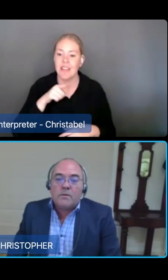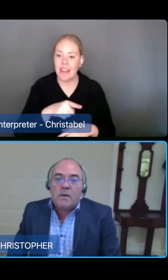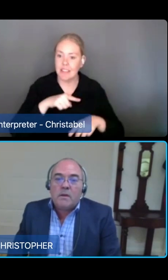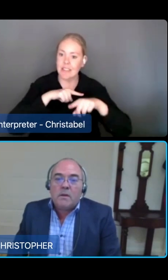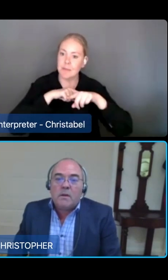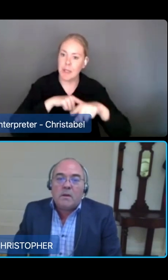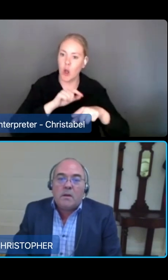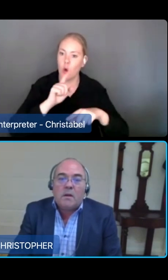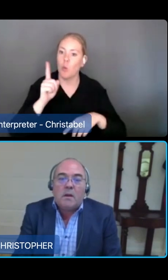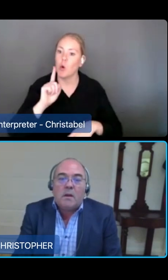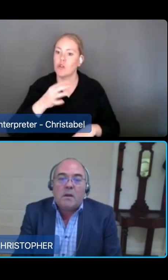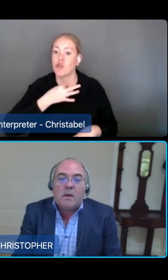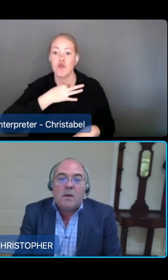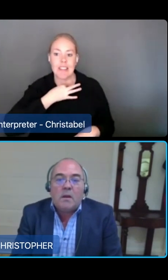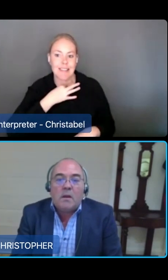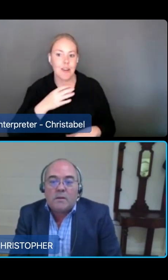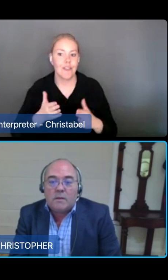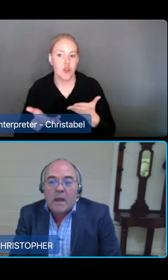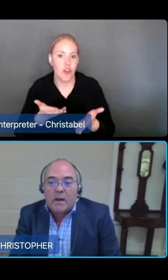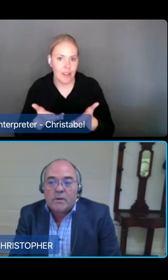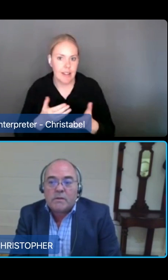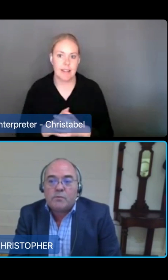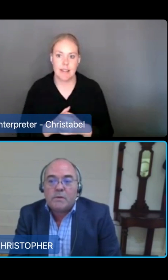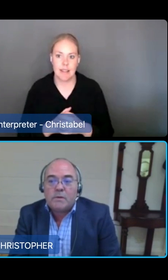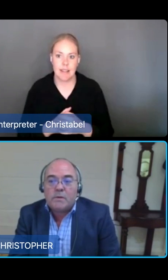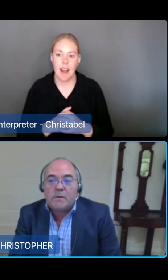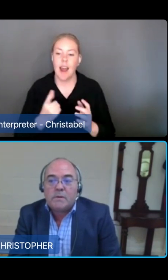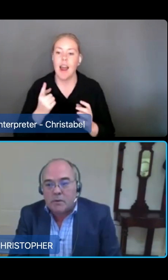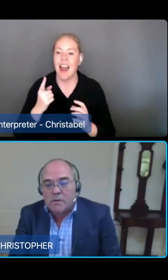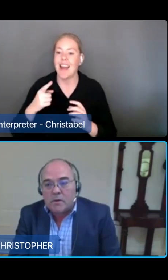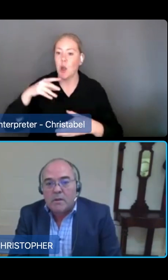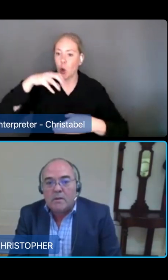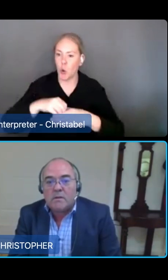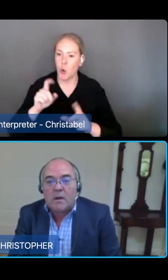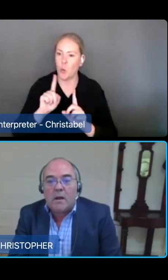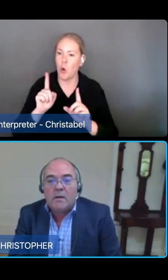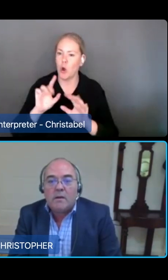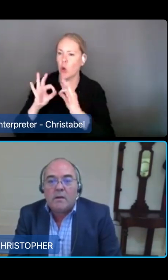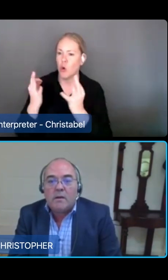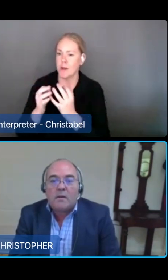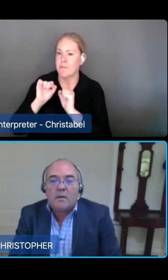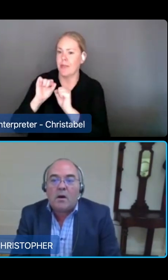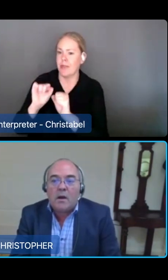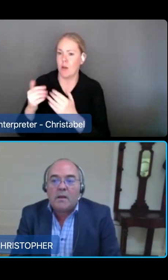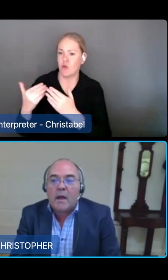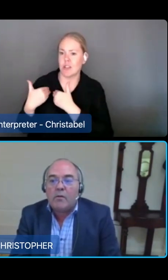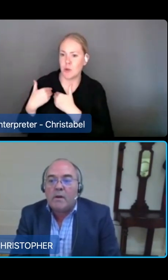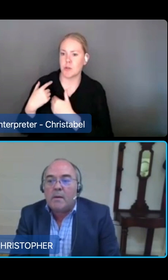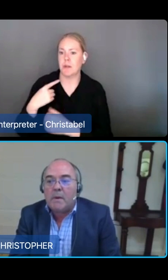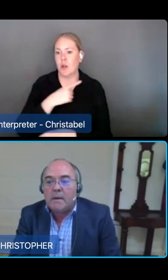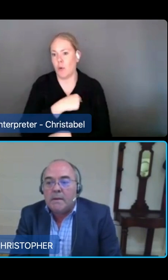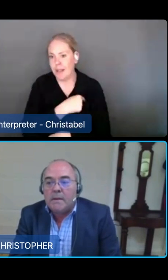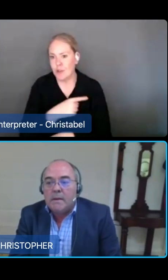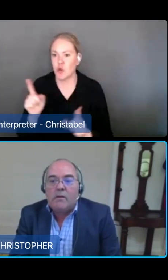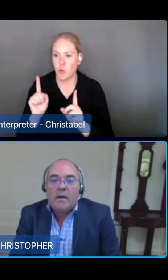You'll see the six categories we've consulted on in this slide, noting that the higher the category